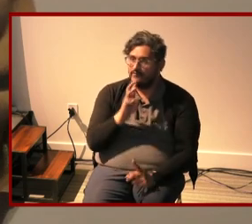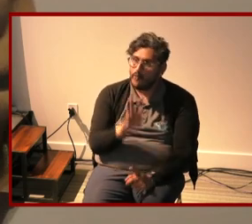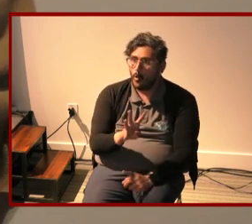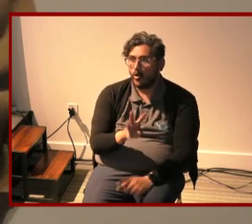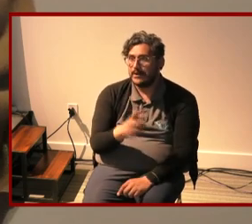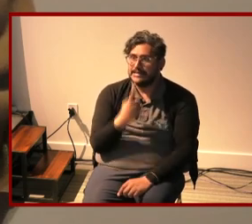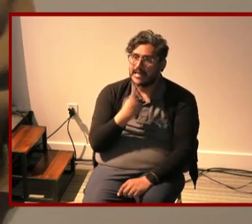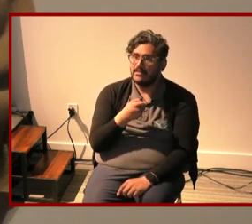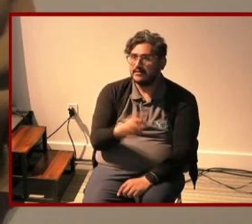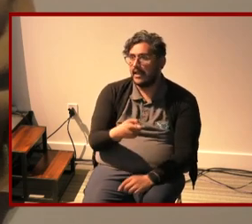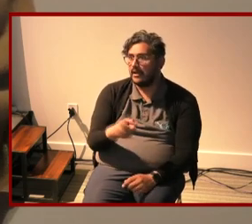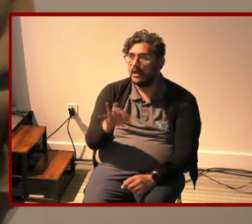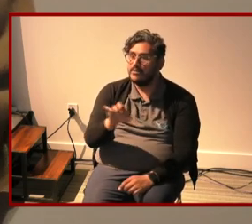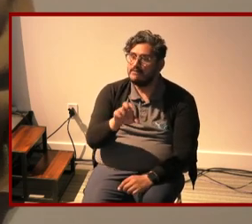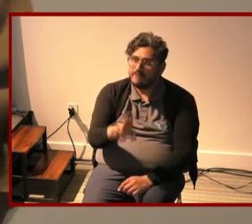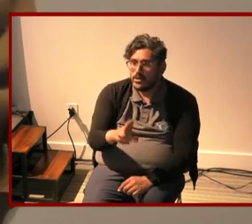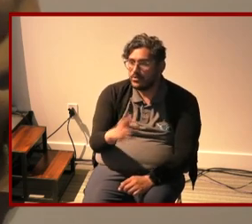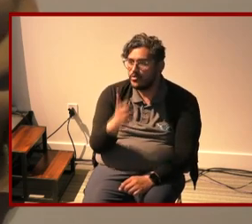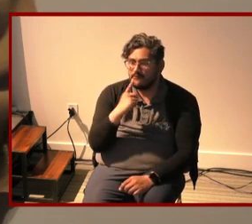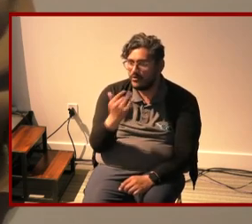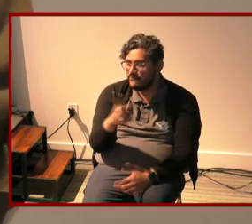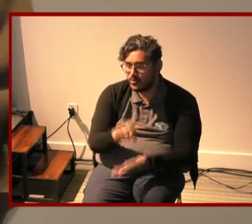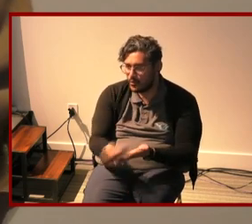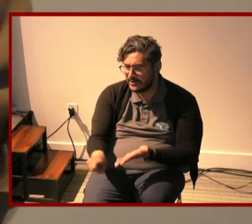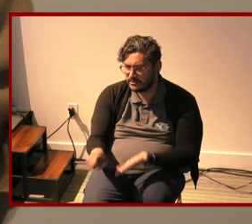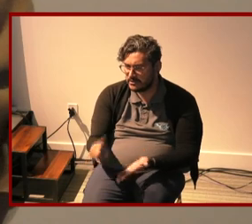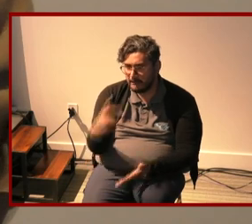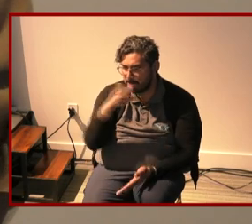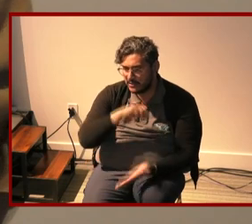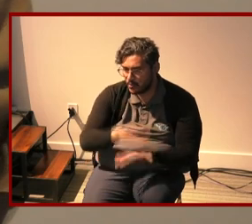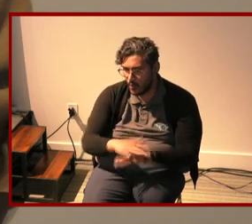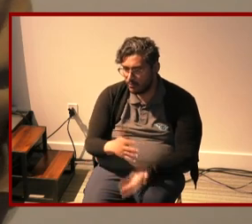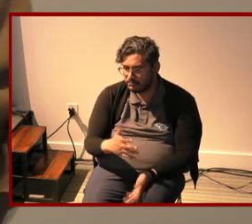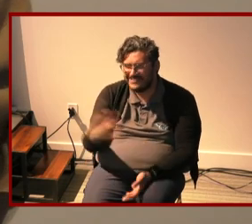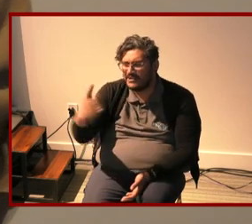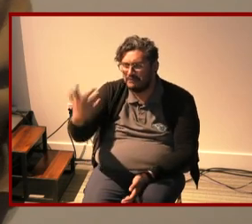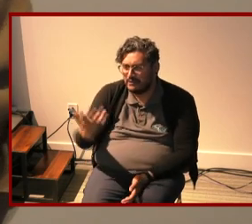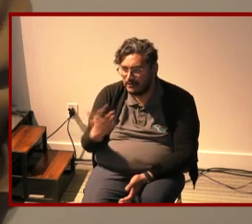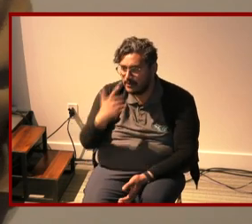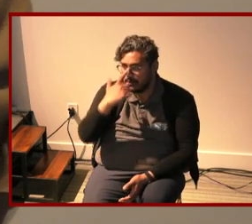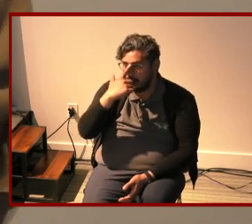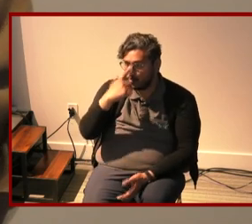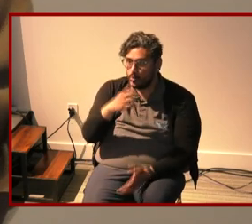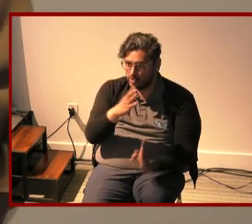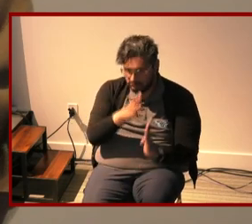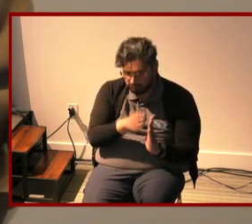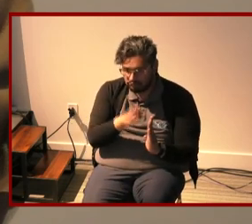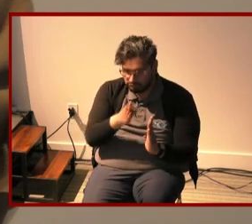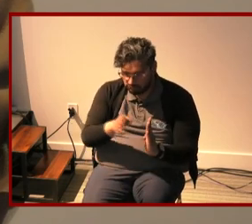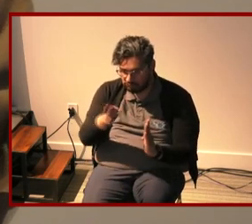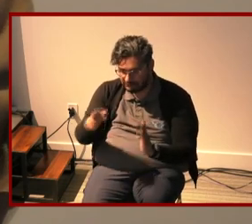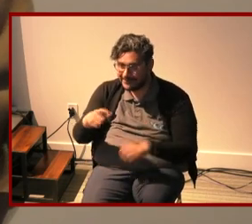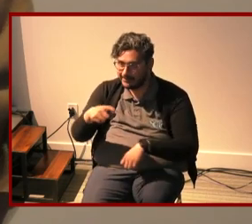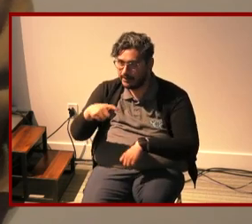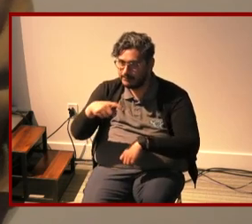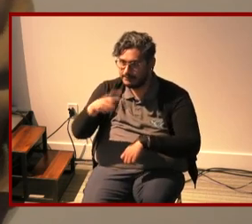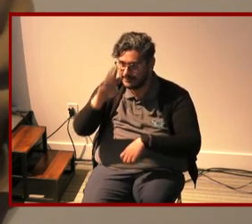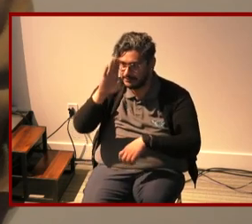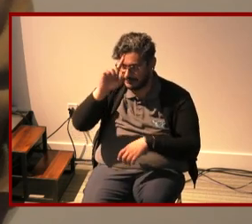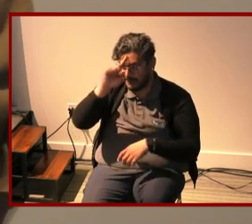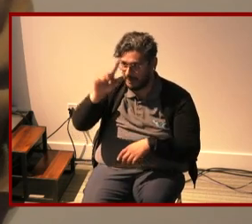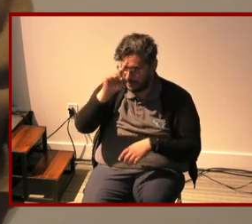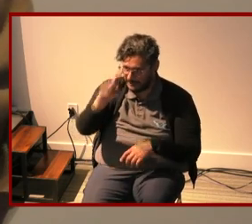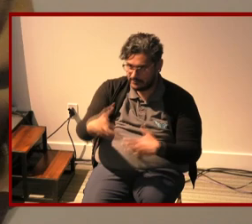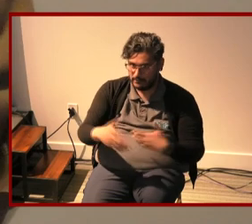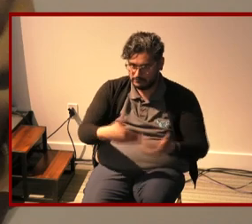they got influenza and missed school for a few weeks but it just sort of for you know forgets the whole developmental milestone idea all together and